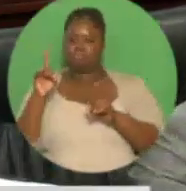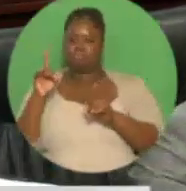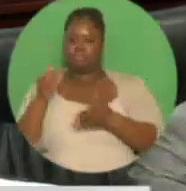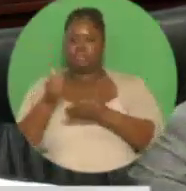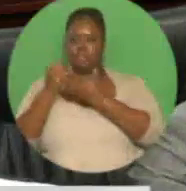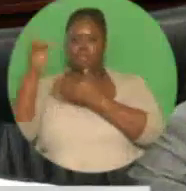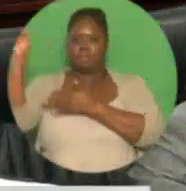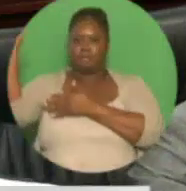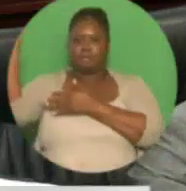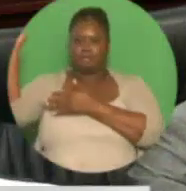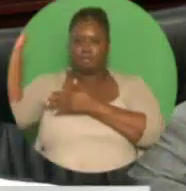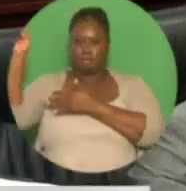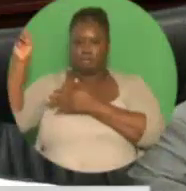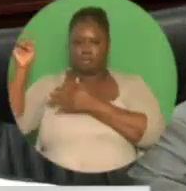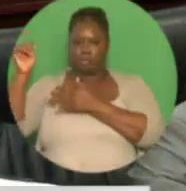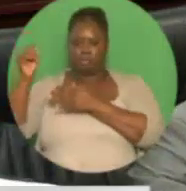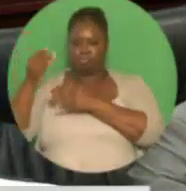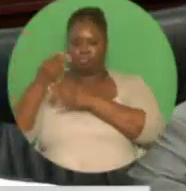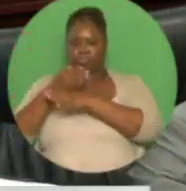Air and Seabridge.